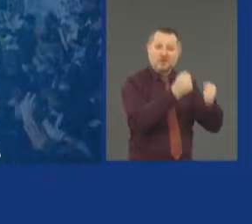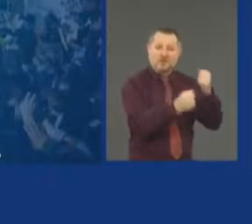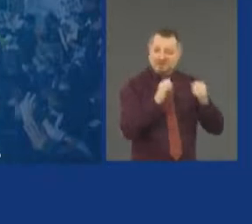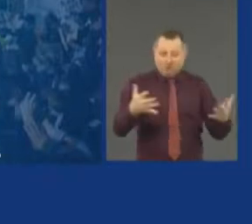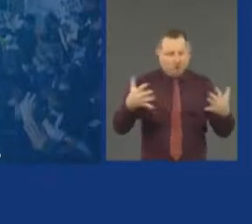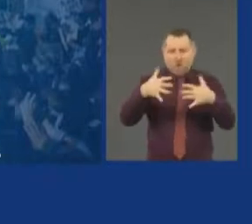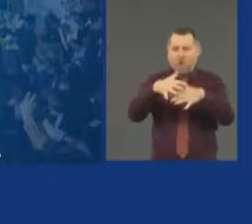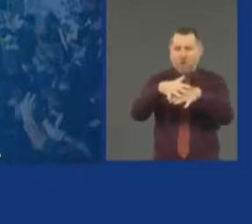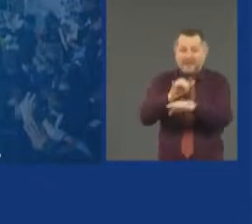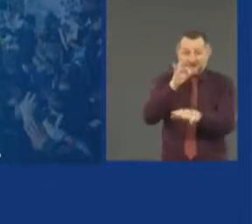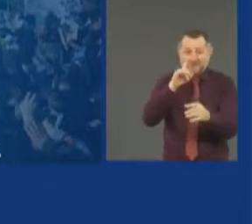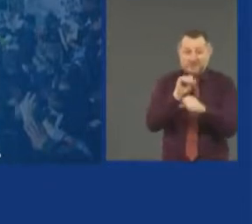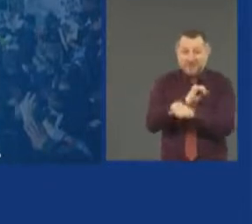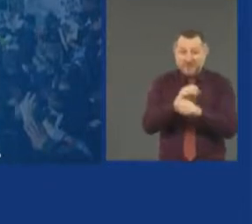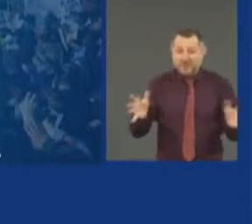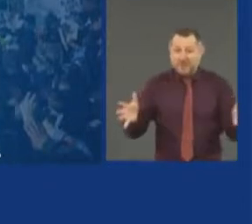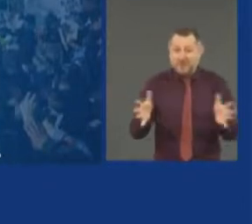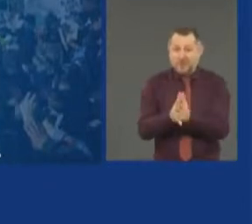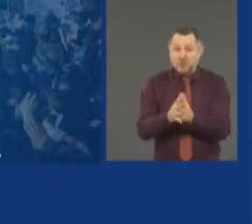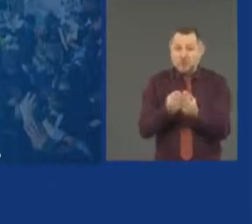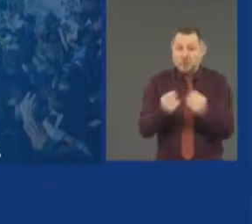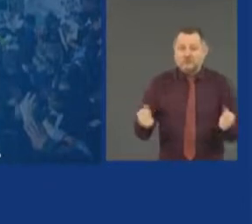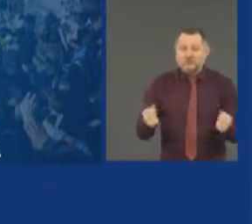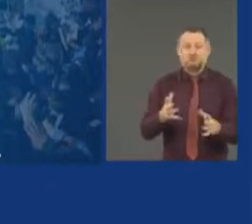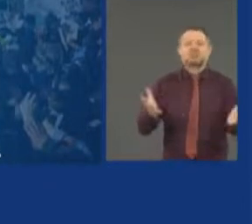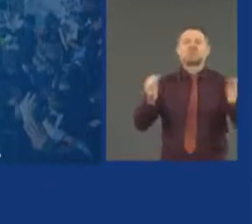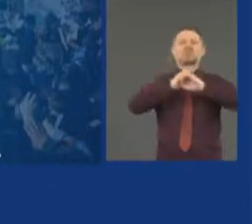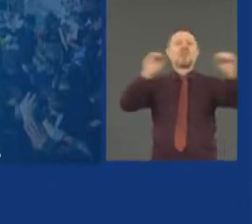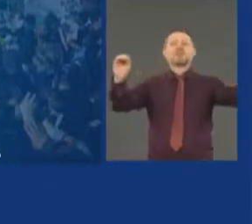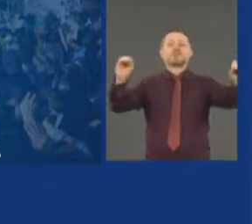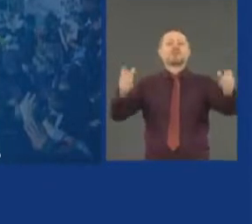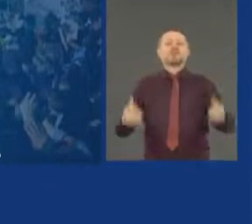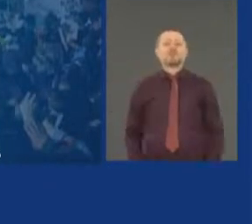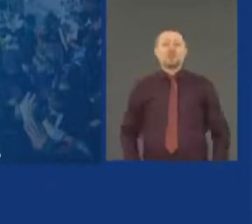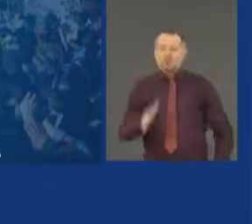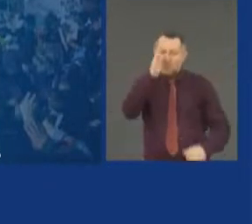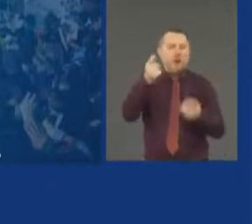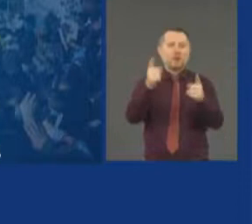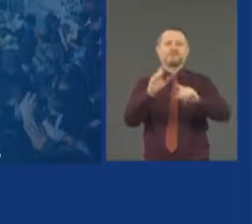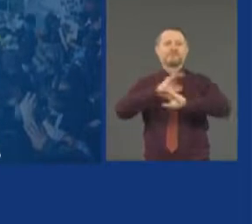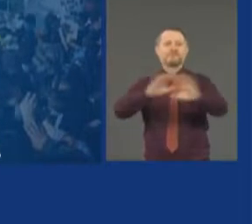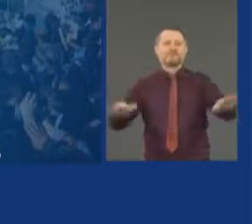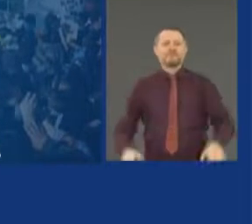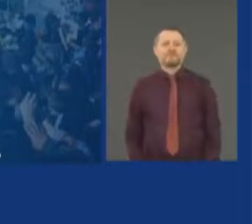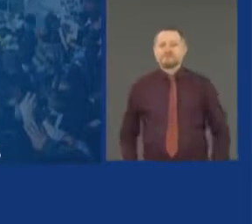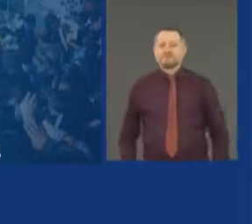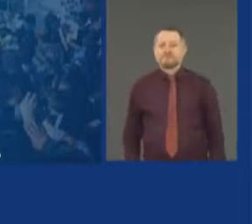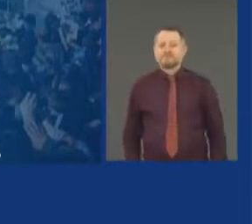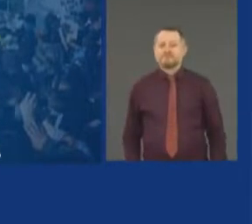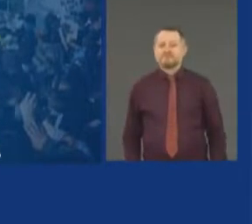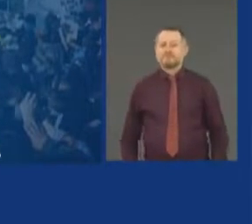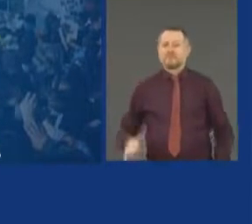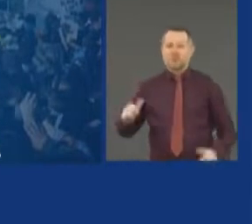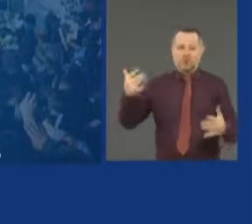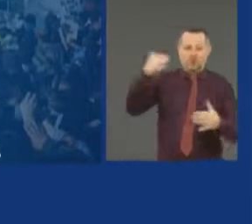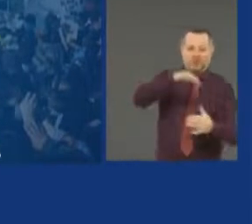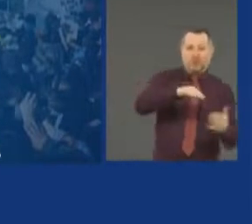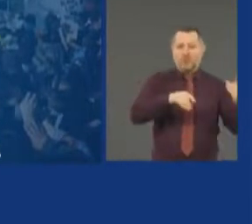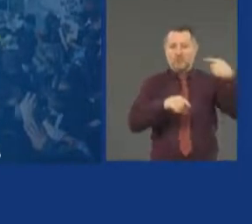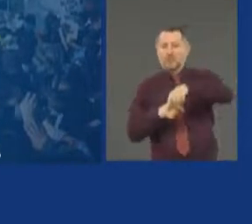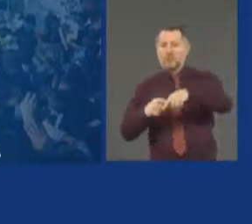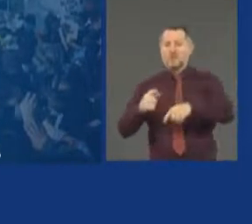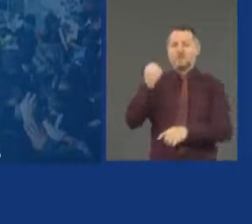nothing because one is blurring into the other. The protesters are separate